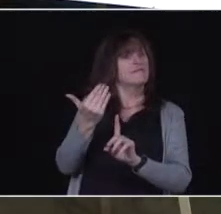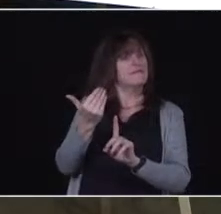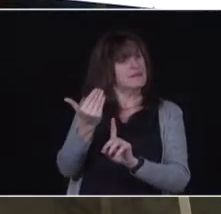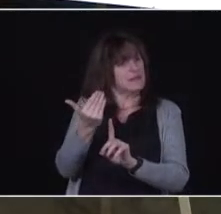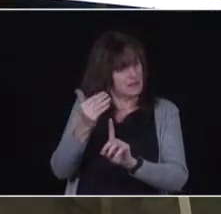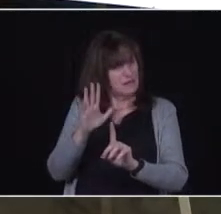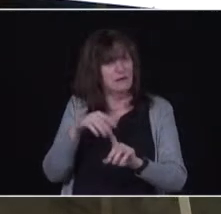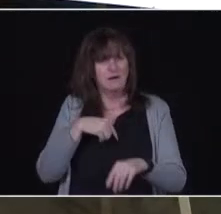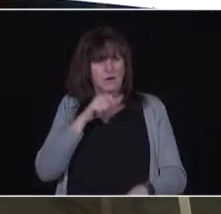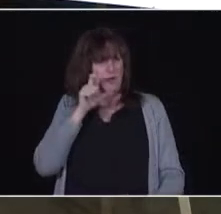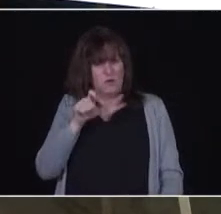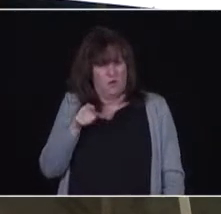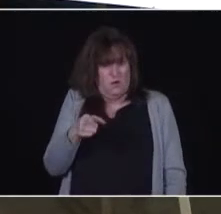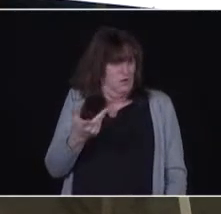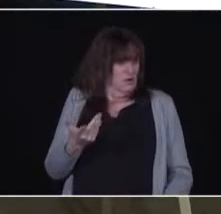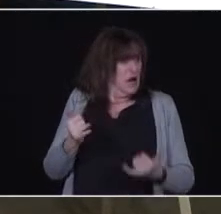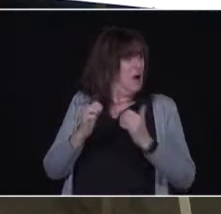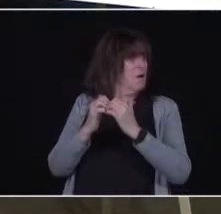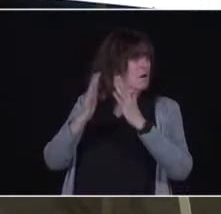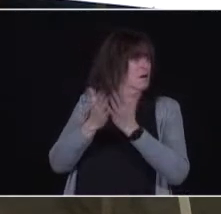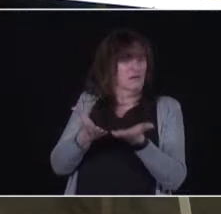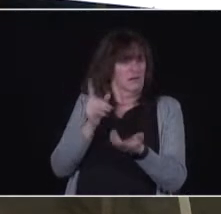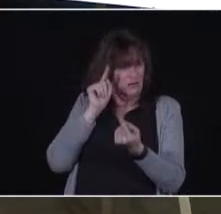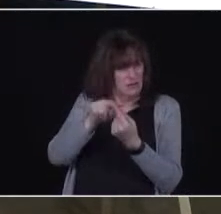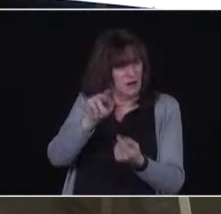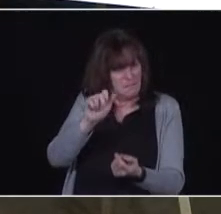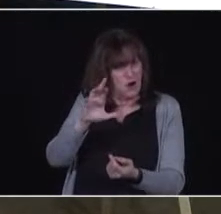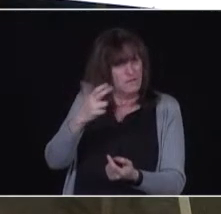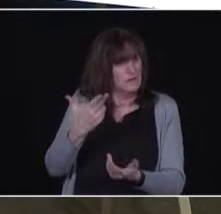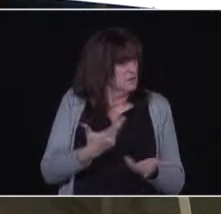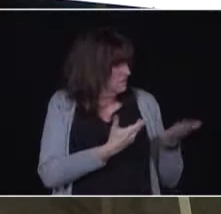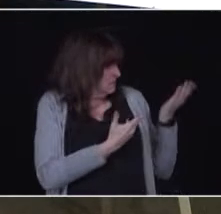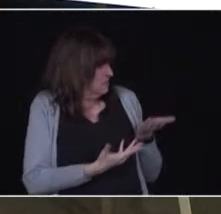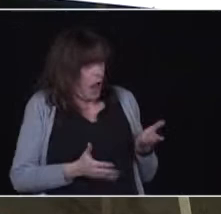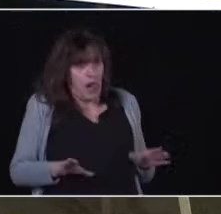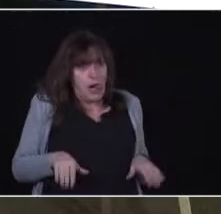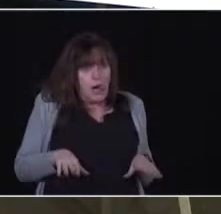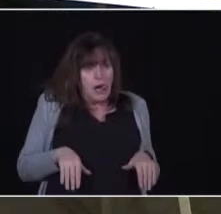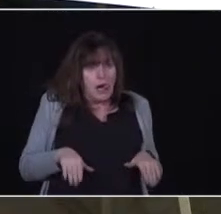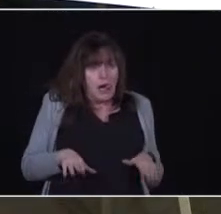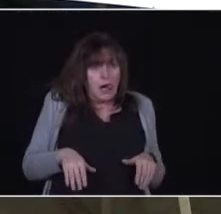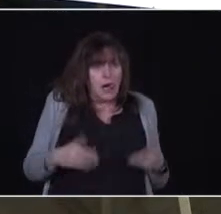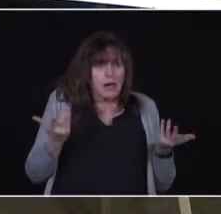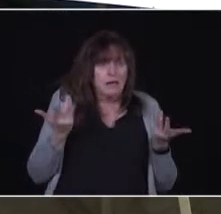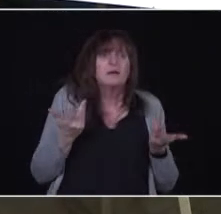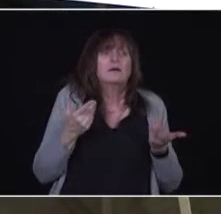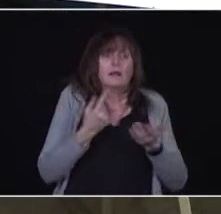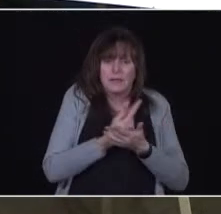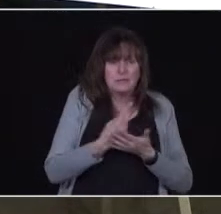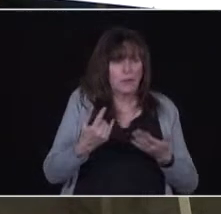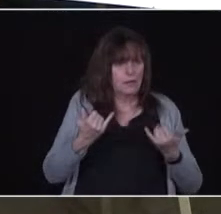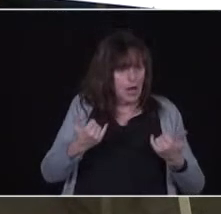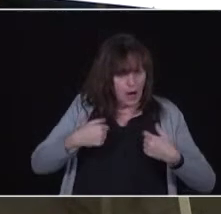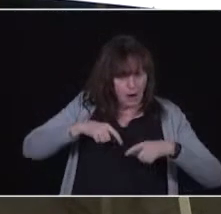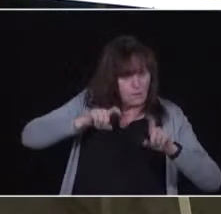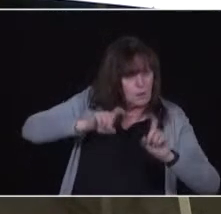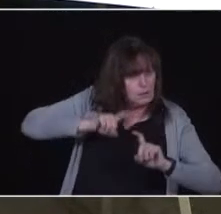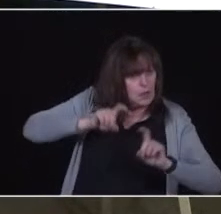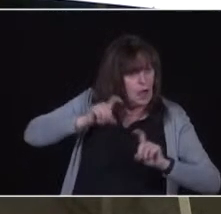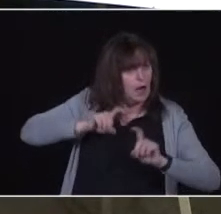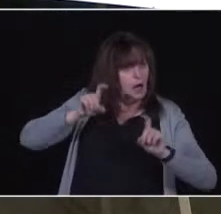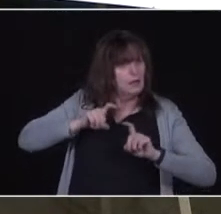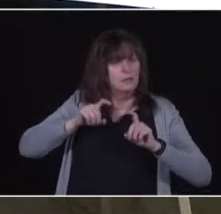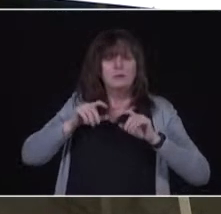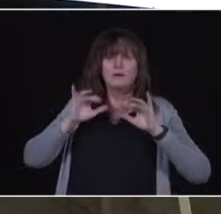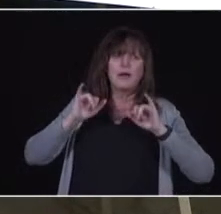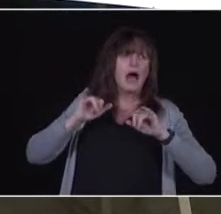pretty much complete. We are going to run a test pilot program. project on it this coming week to make sure we are ready to go to stress it and we will be operating on